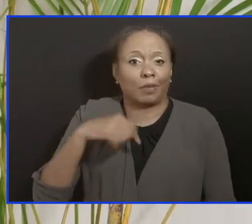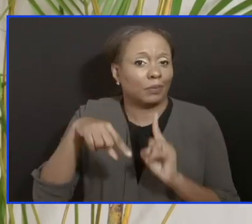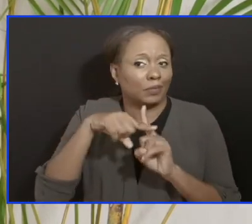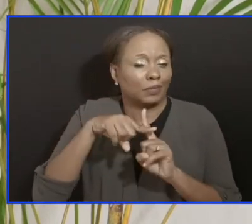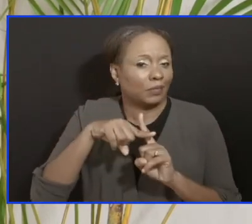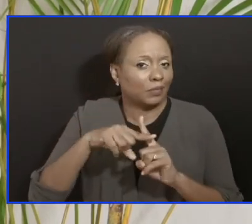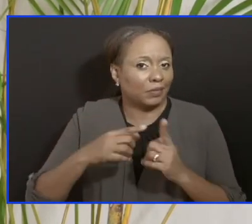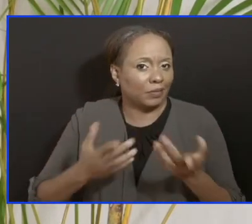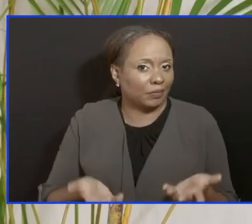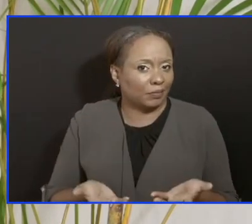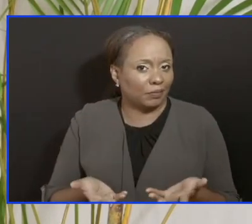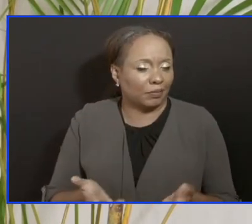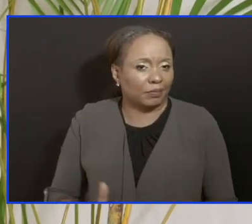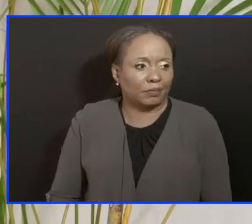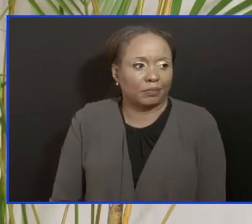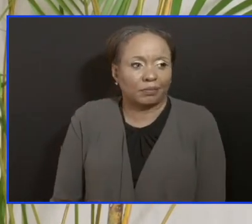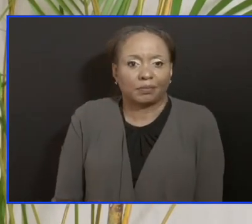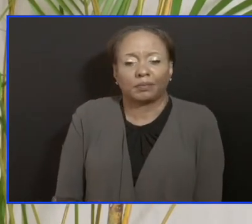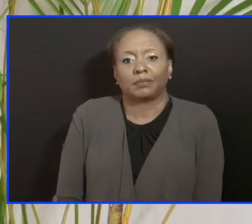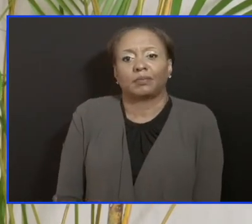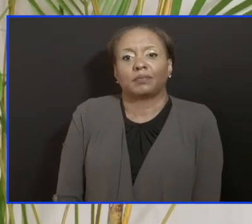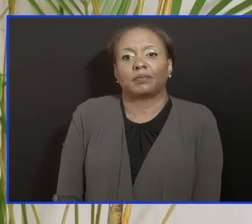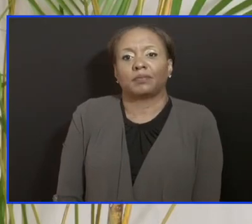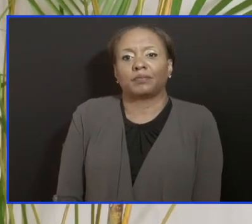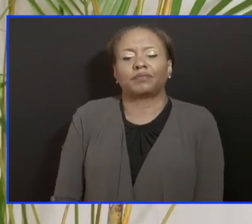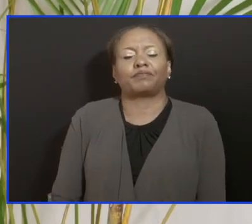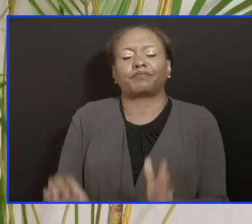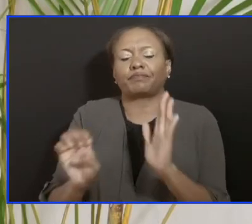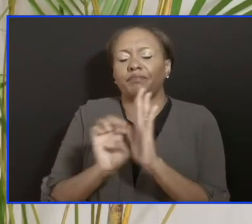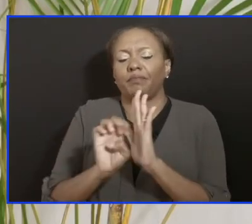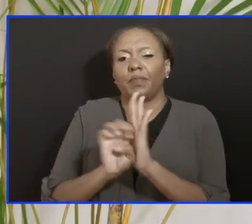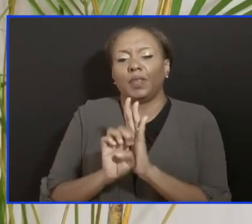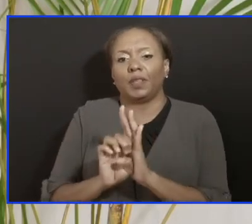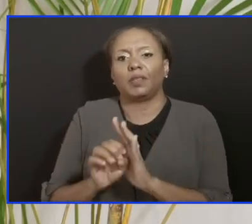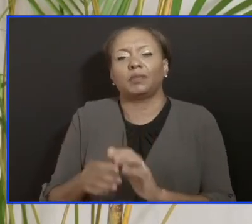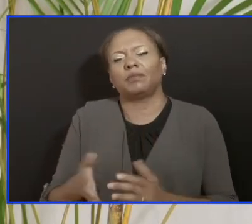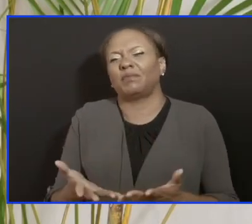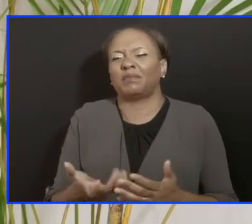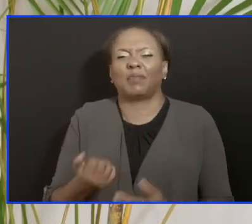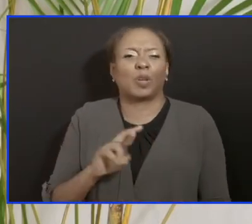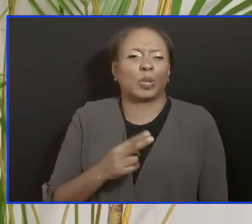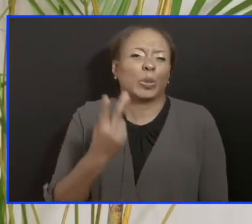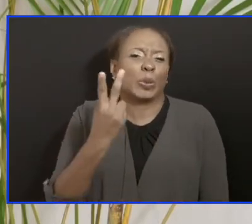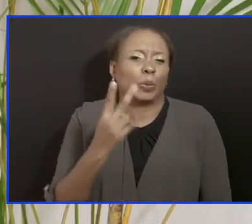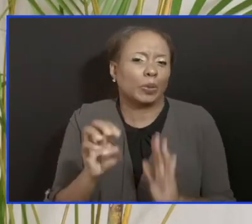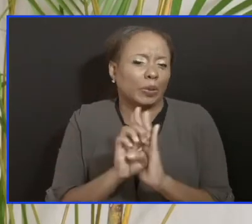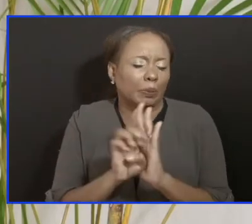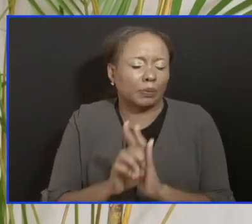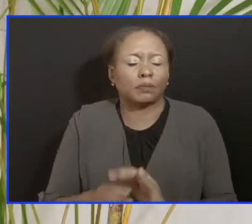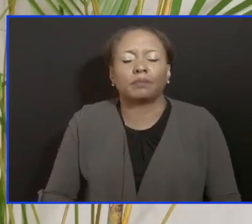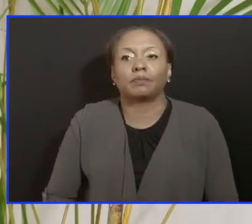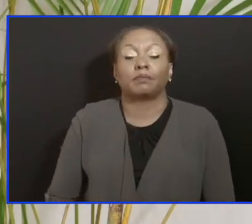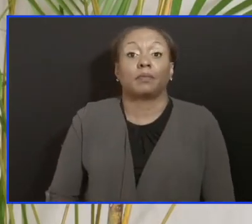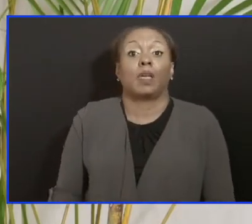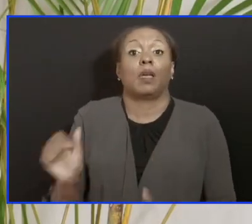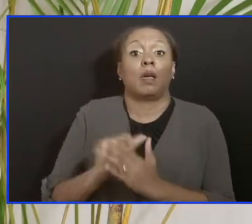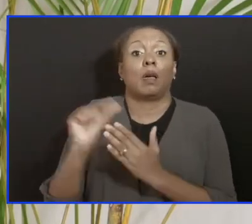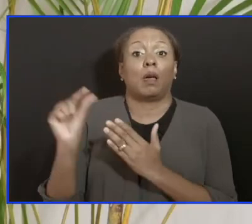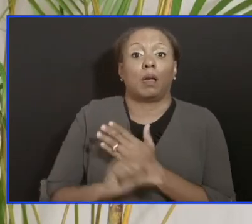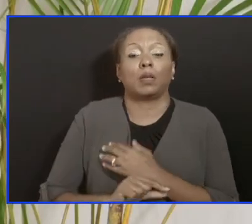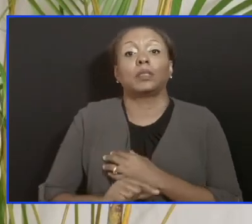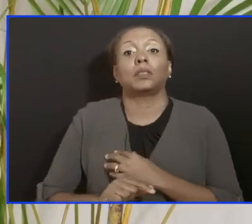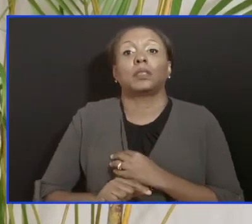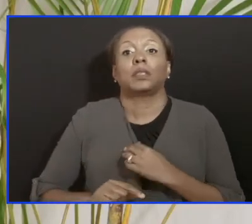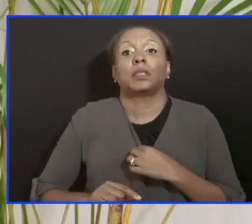International Airport. And if I can give you an example or two. In August, we would have had about 18